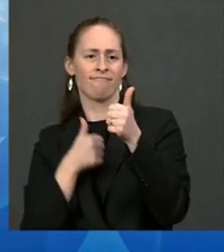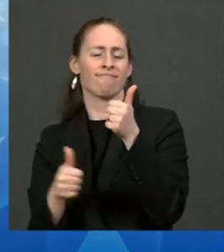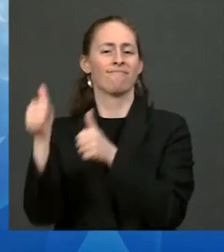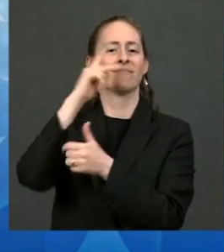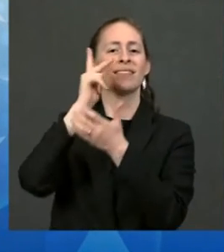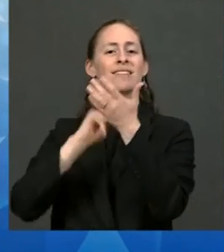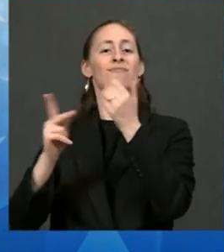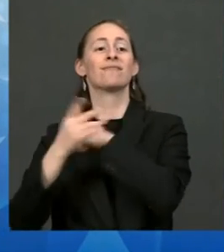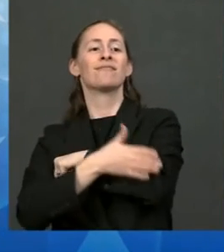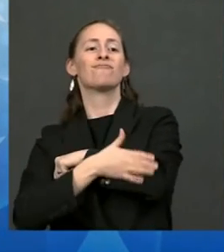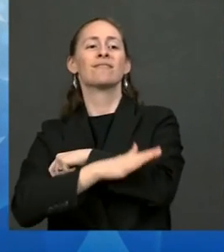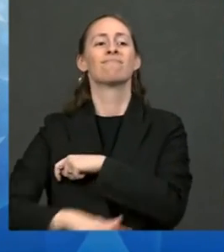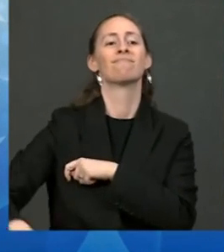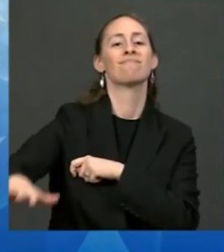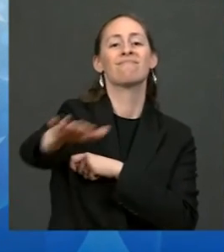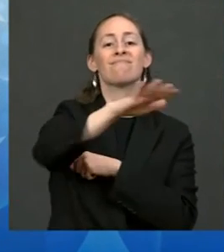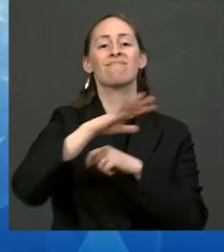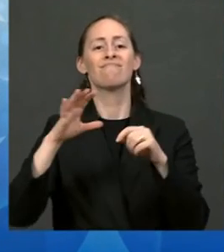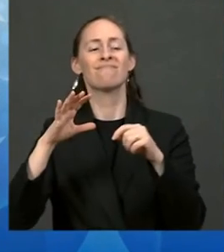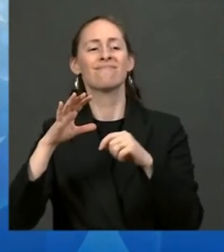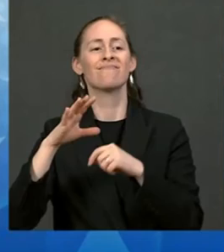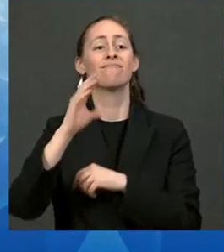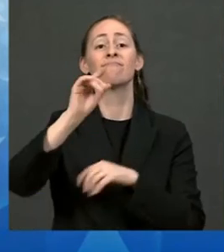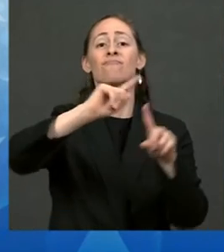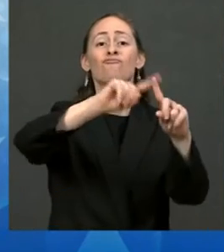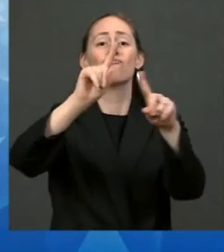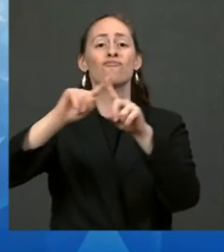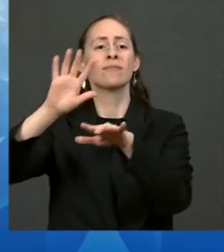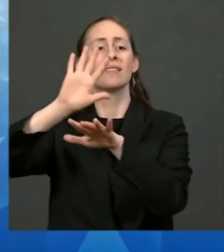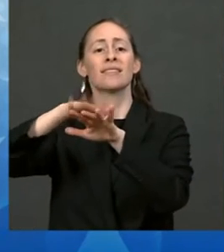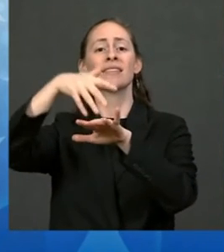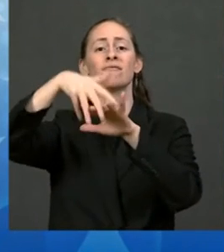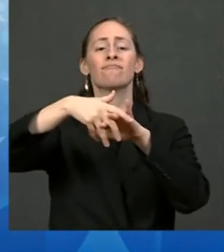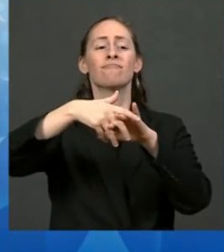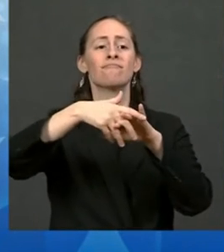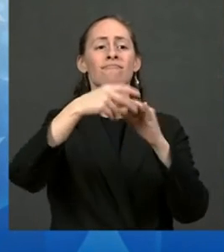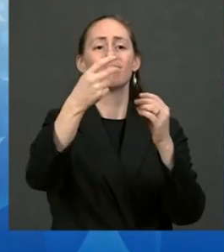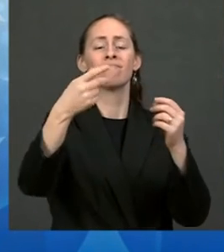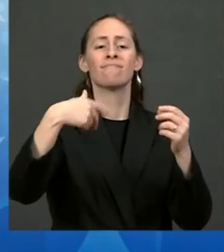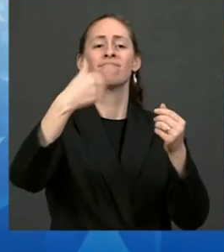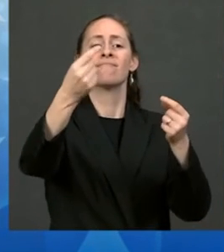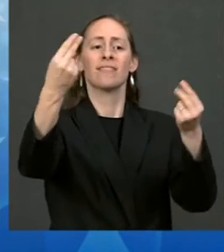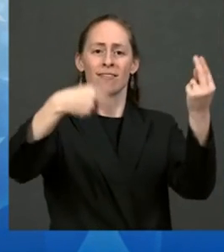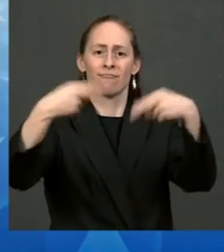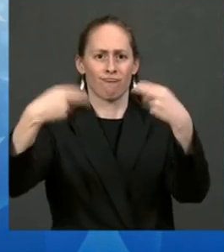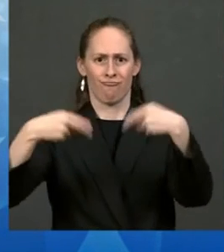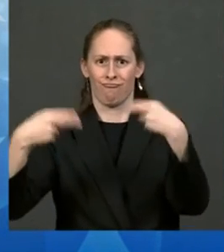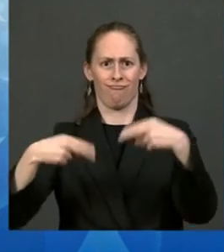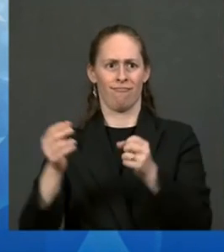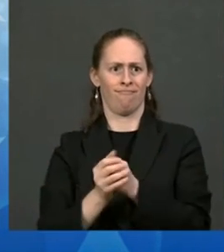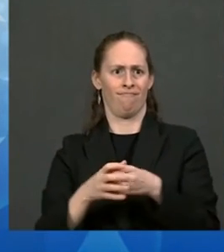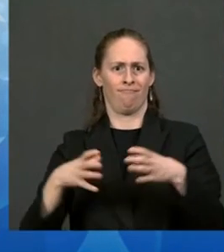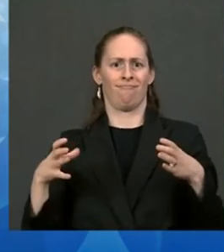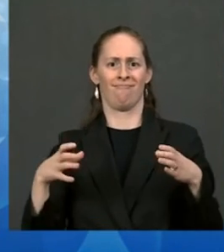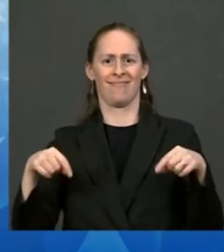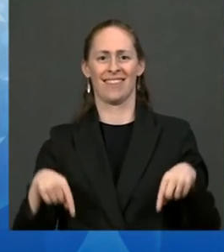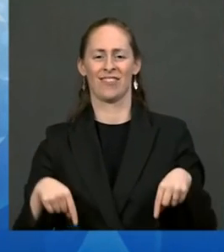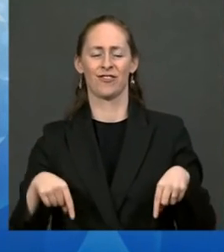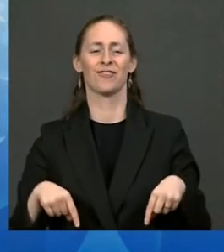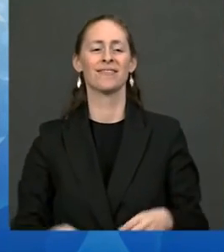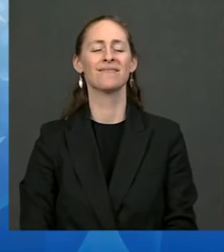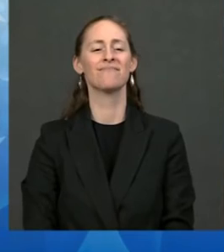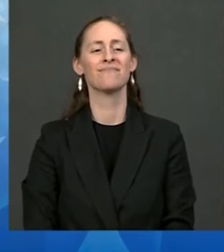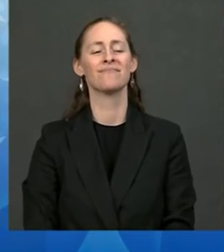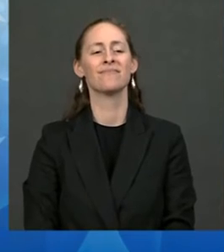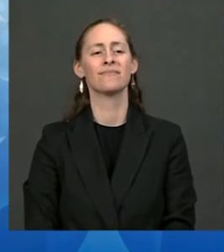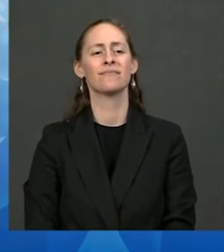indigenous people in high-level positions throughout his administration. And we have prioritized a number